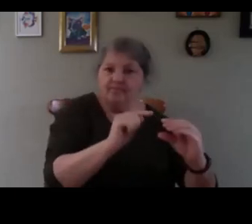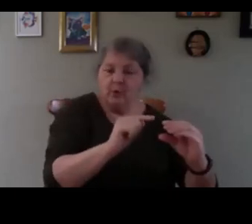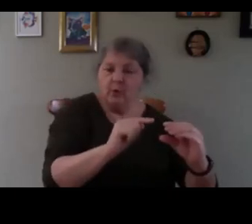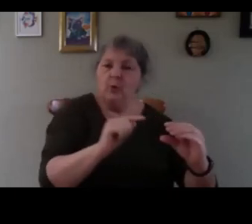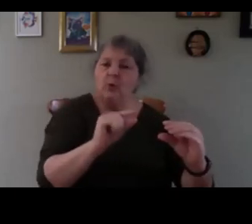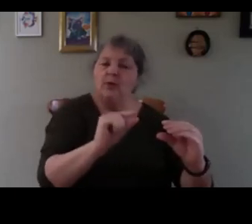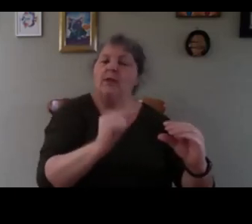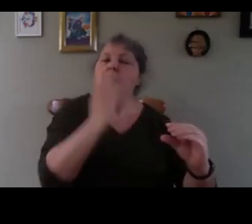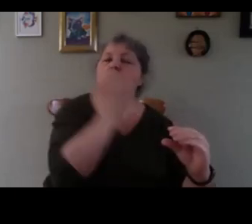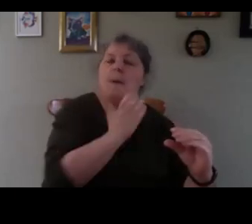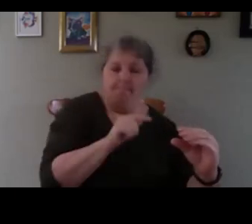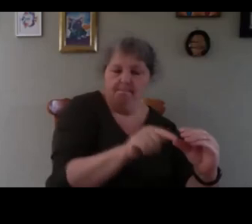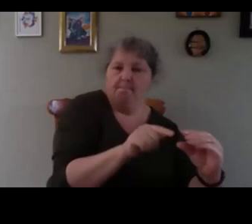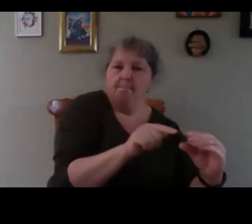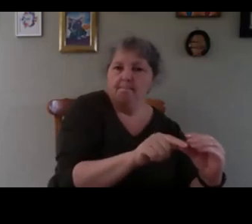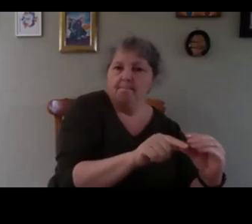warmer